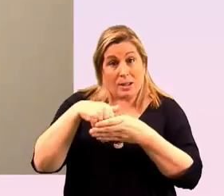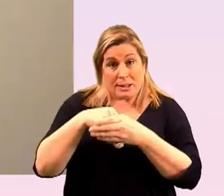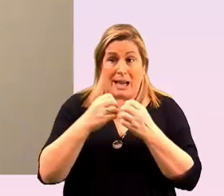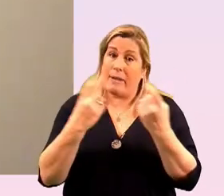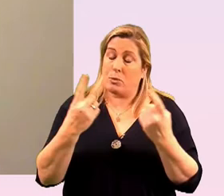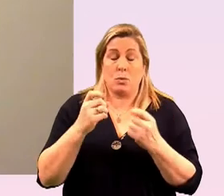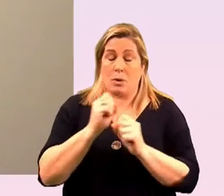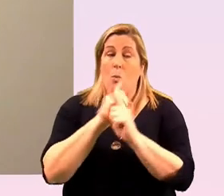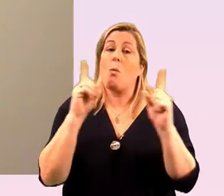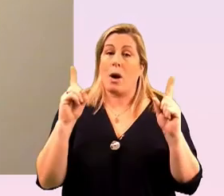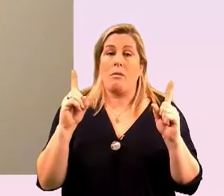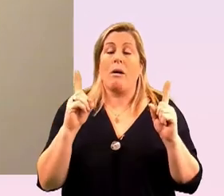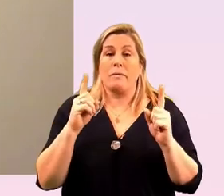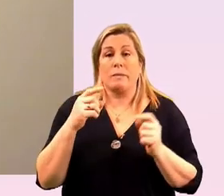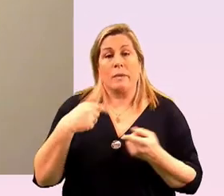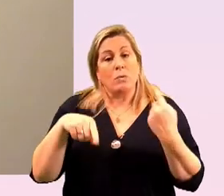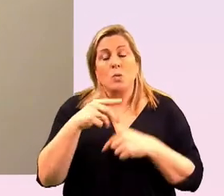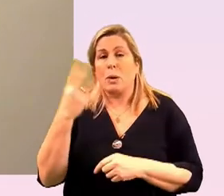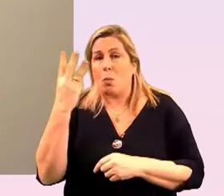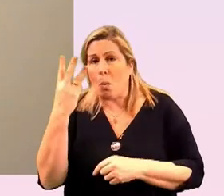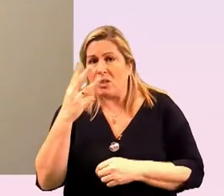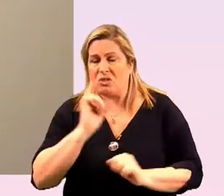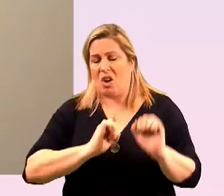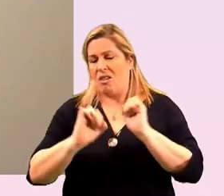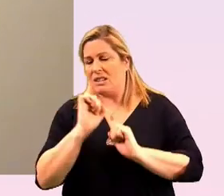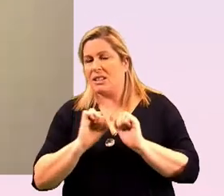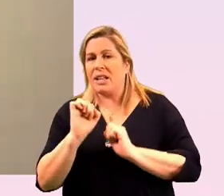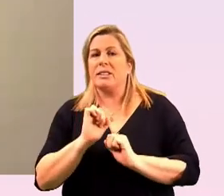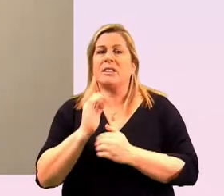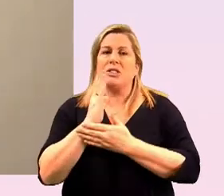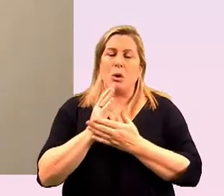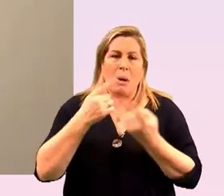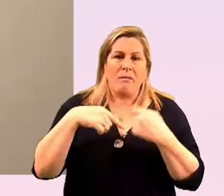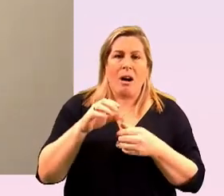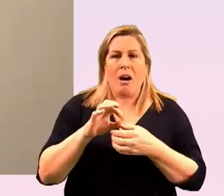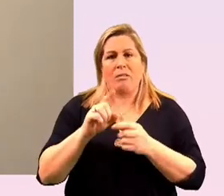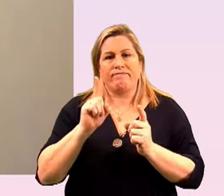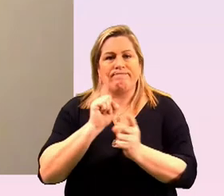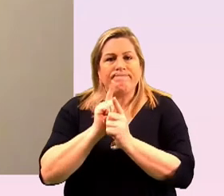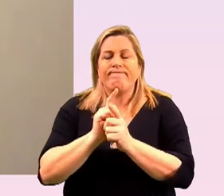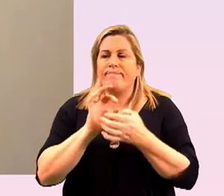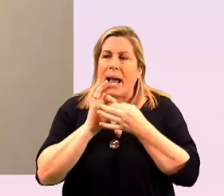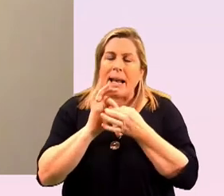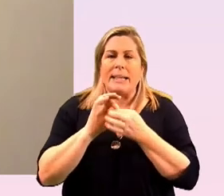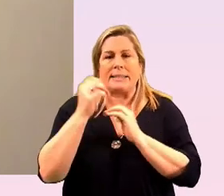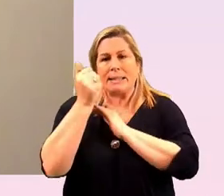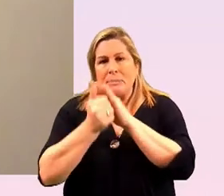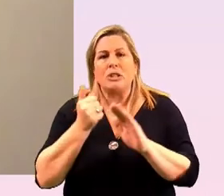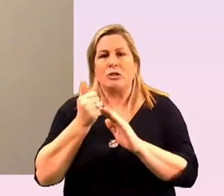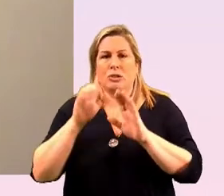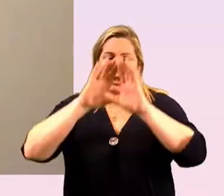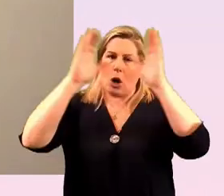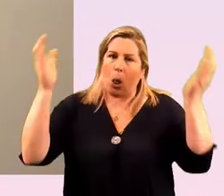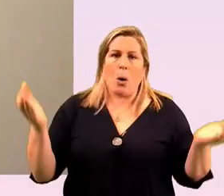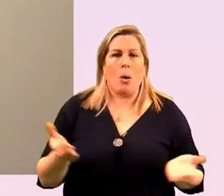aware of and i suppose as we watch the hostility that some of our allies are experiencing um across the globe